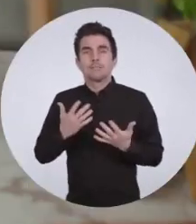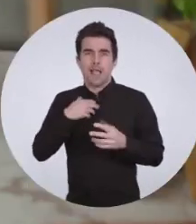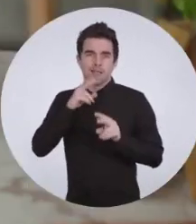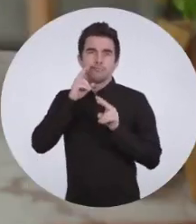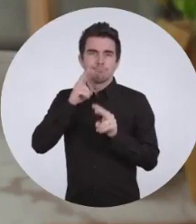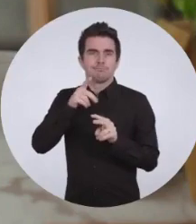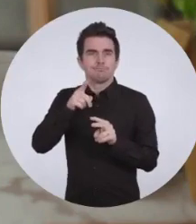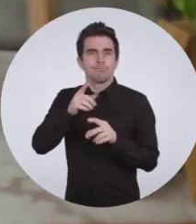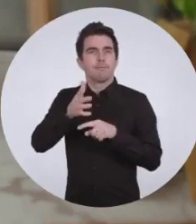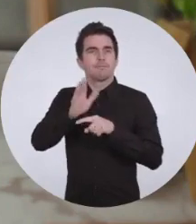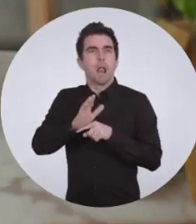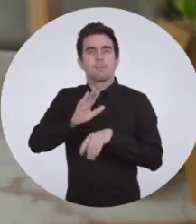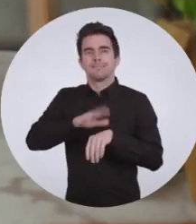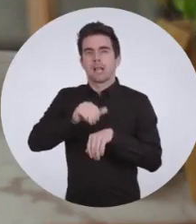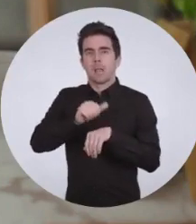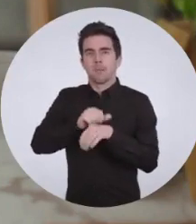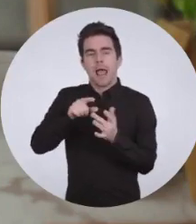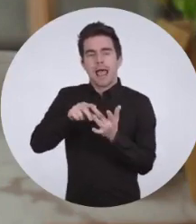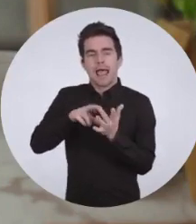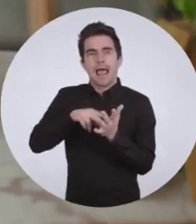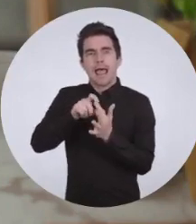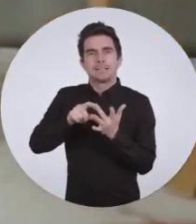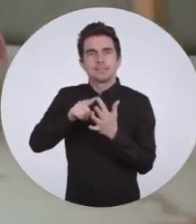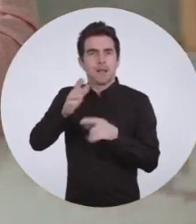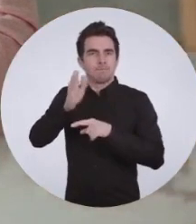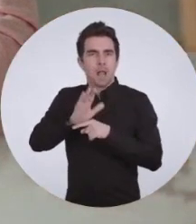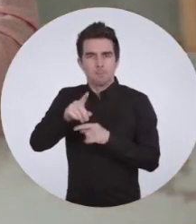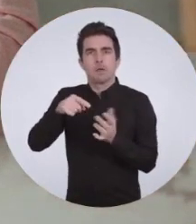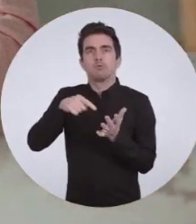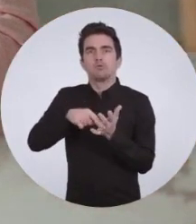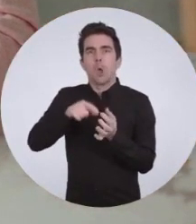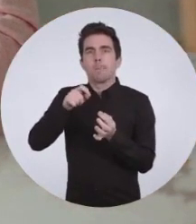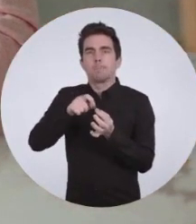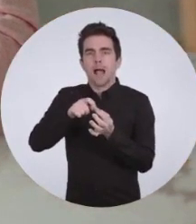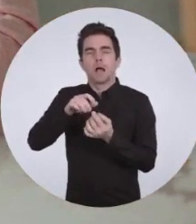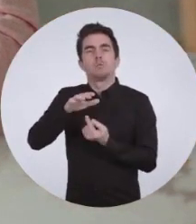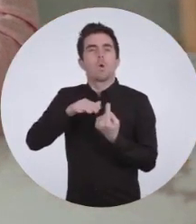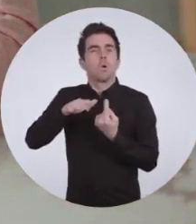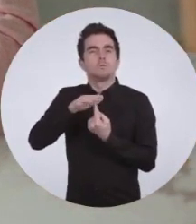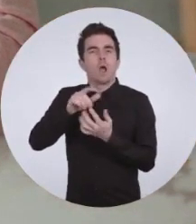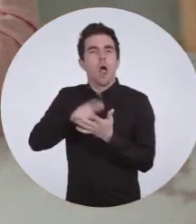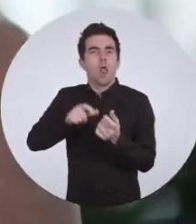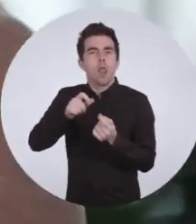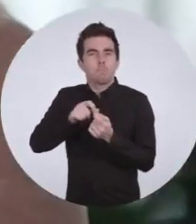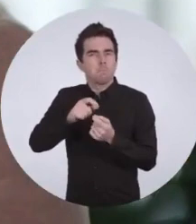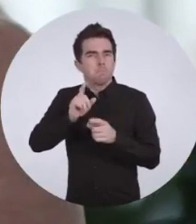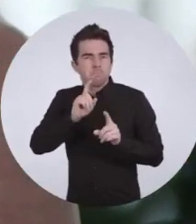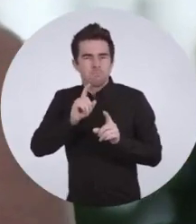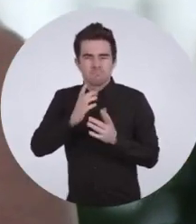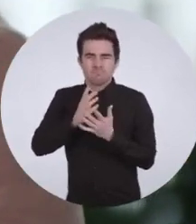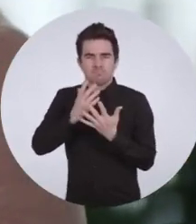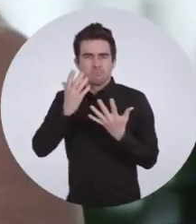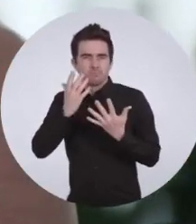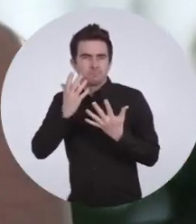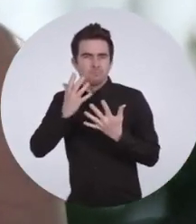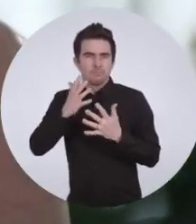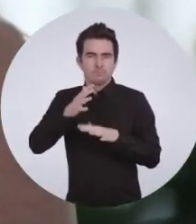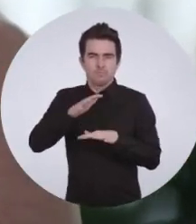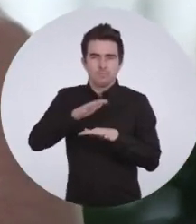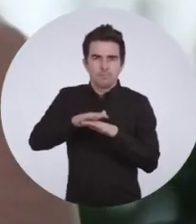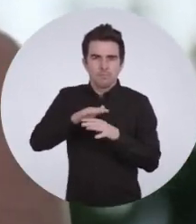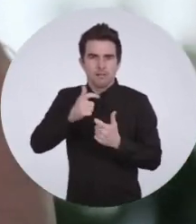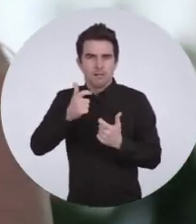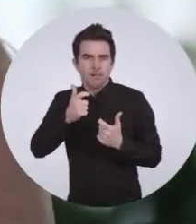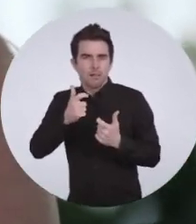Today, we'll be reviewing some clips from Singaporean indie film to Yom Baru's Social Club. This film is a satirical dark comedy